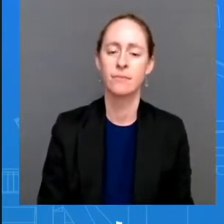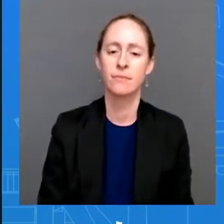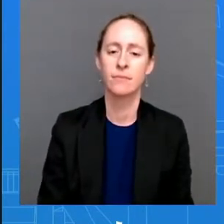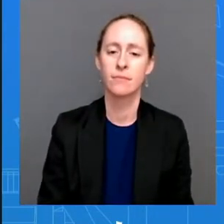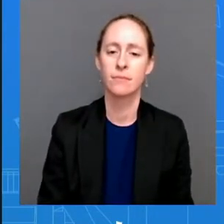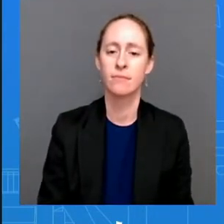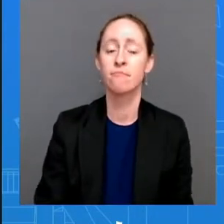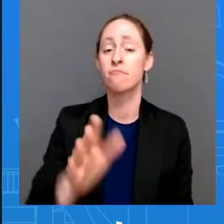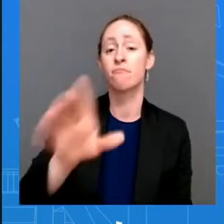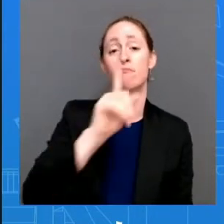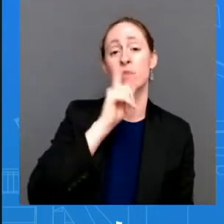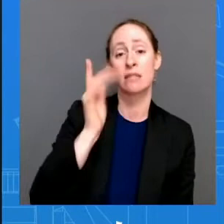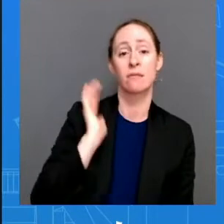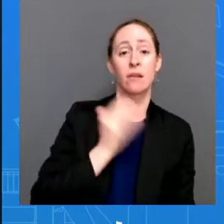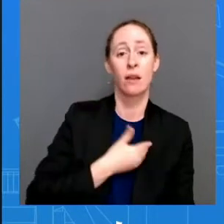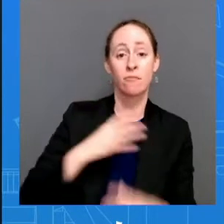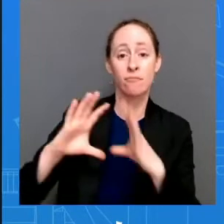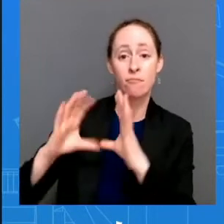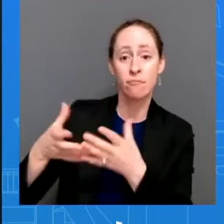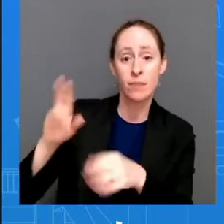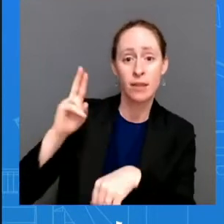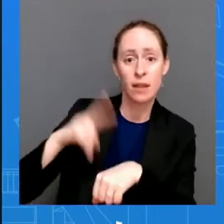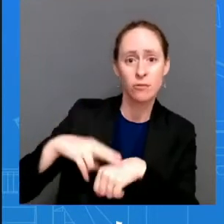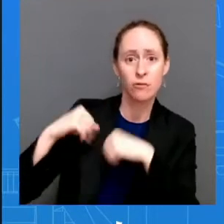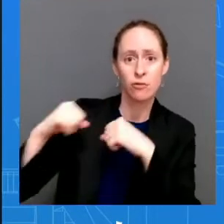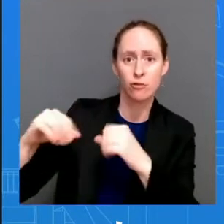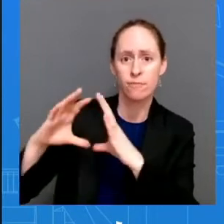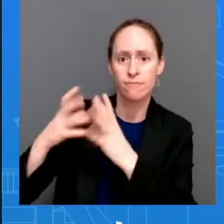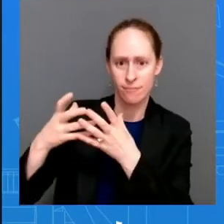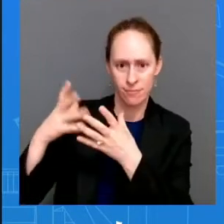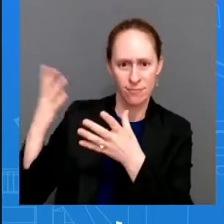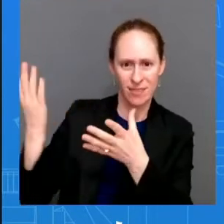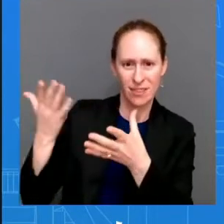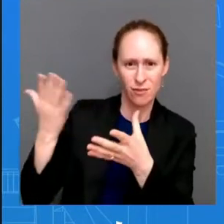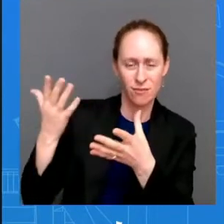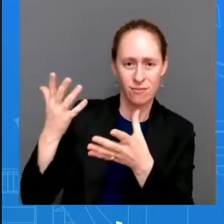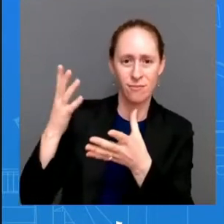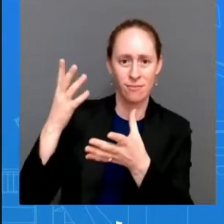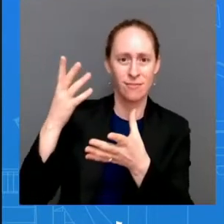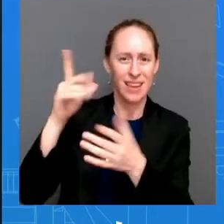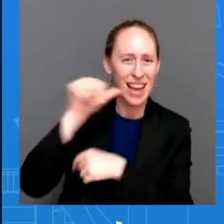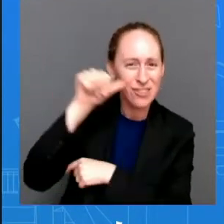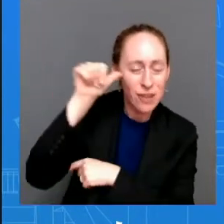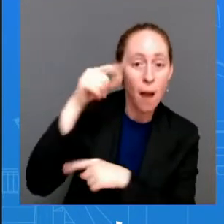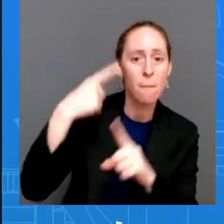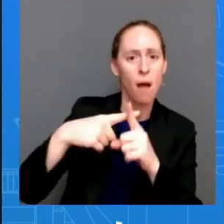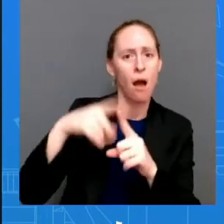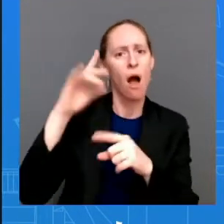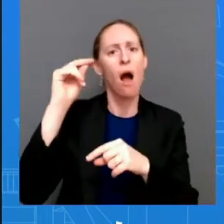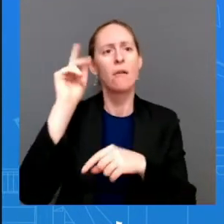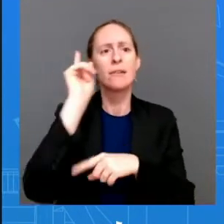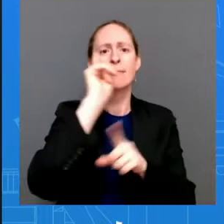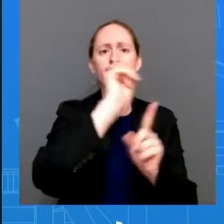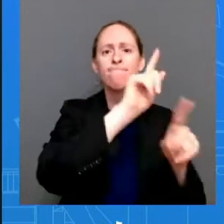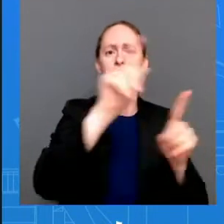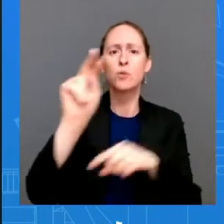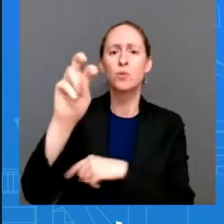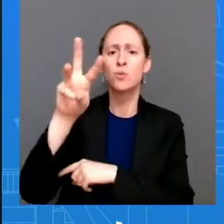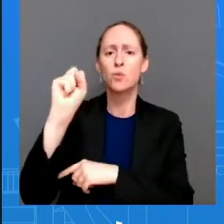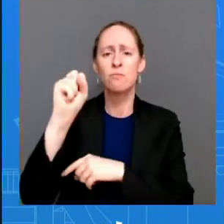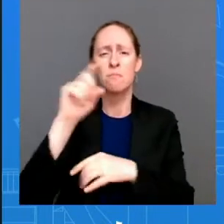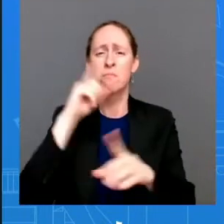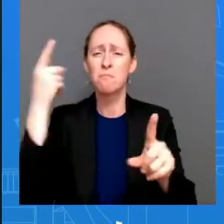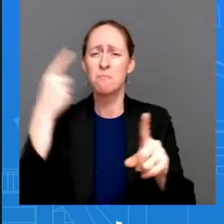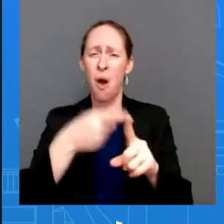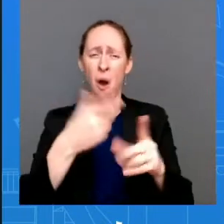networks uh yesterday saying that the speaker has the right to make a decision on where she chooses to travel uh we provide